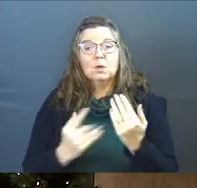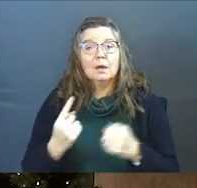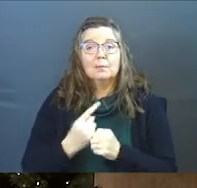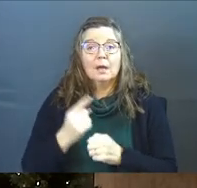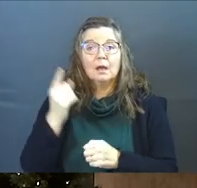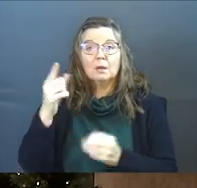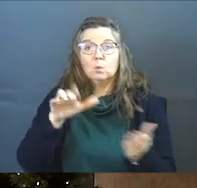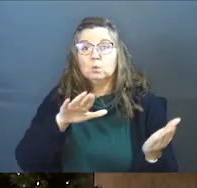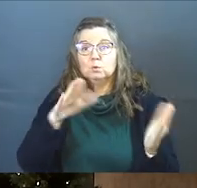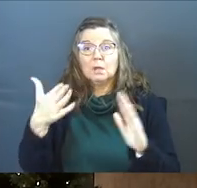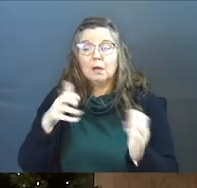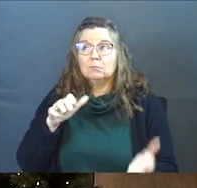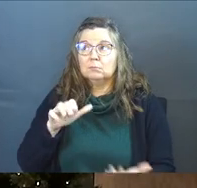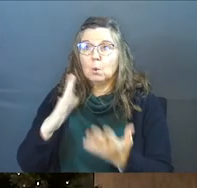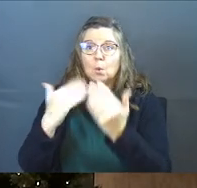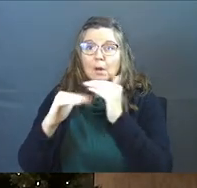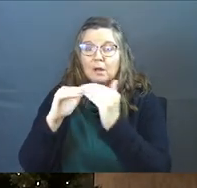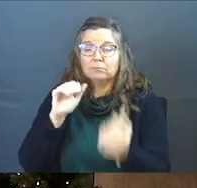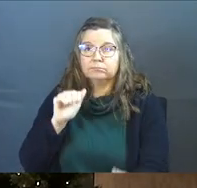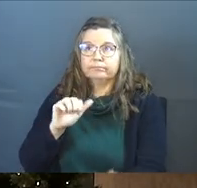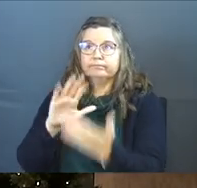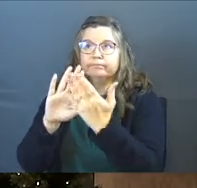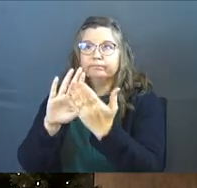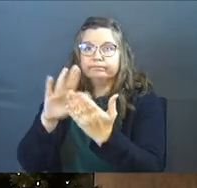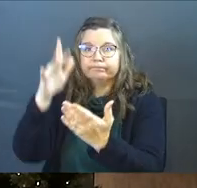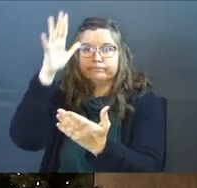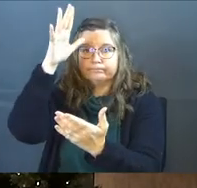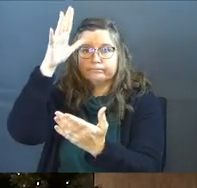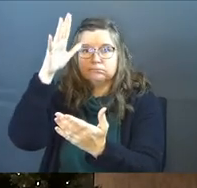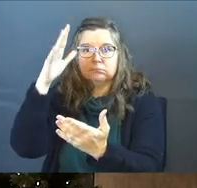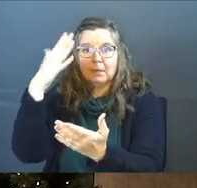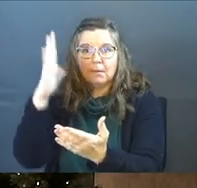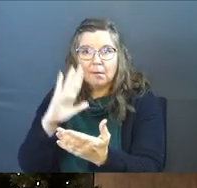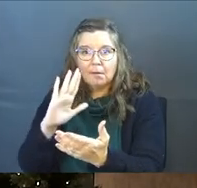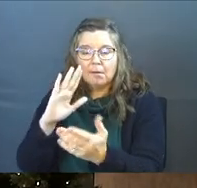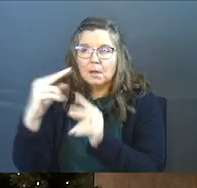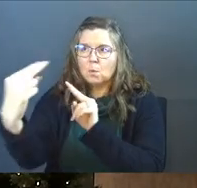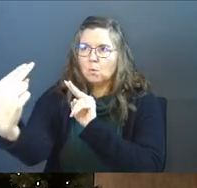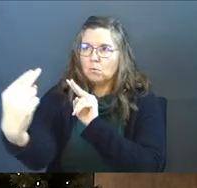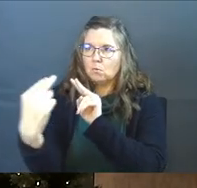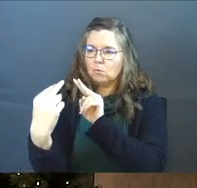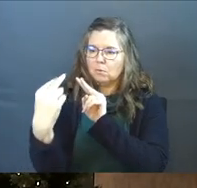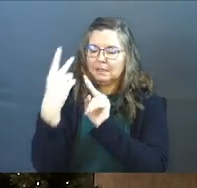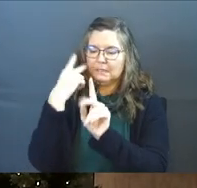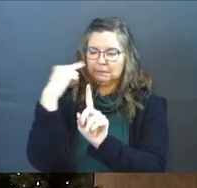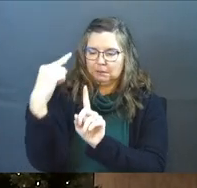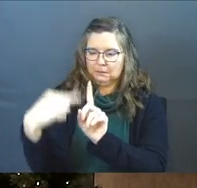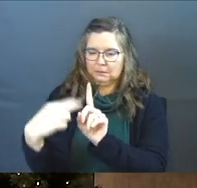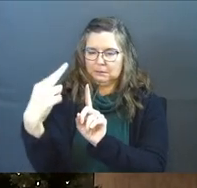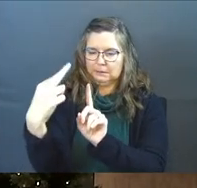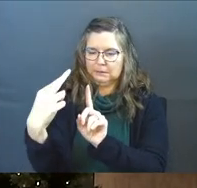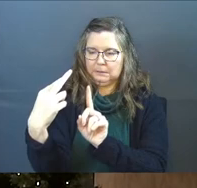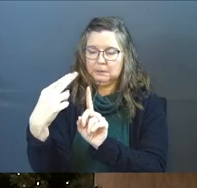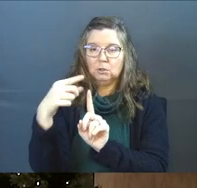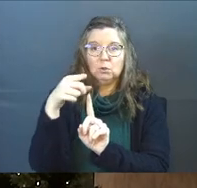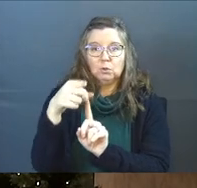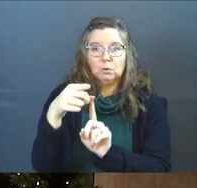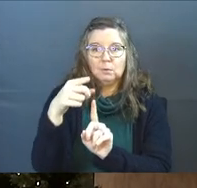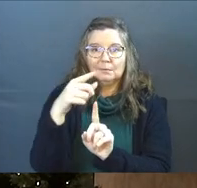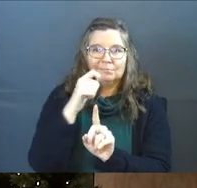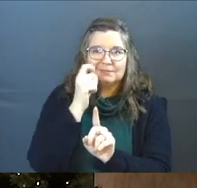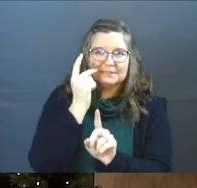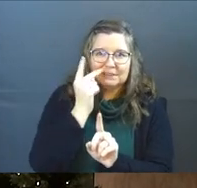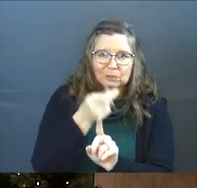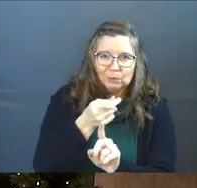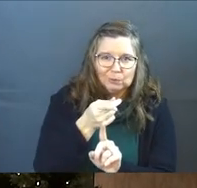with judgment, and we all will, God will look at you, and he will see only the righteousness of Jesus. He will not